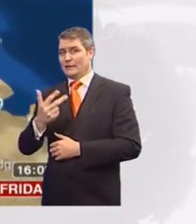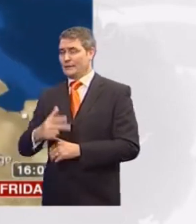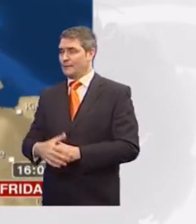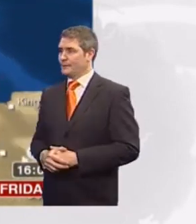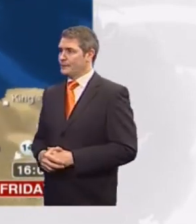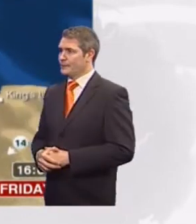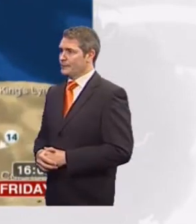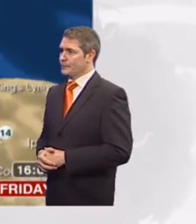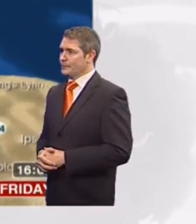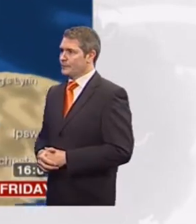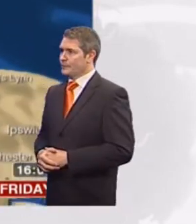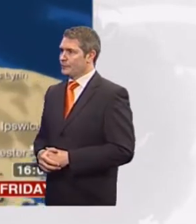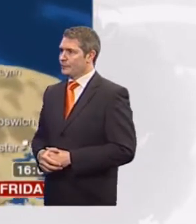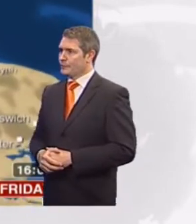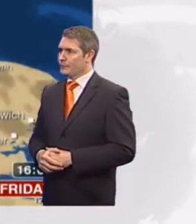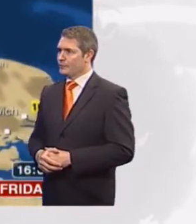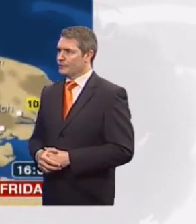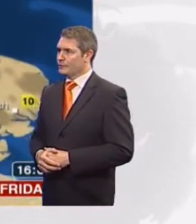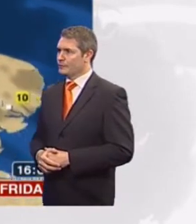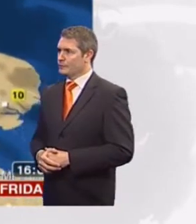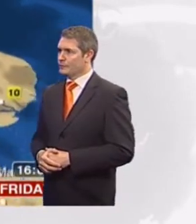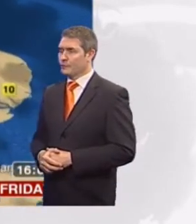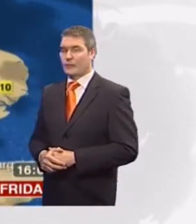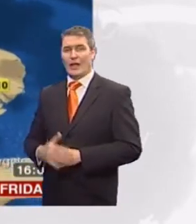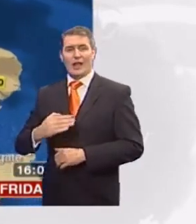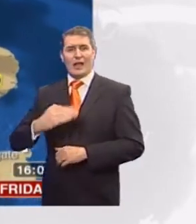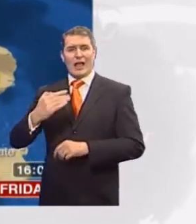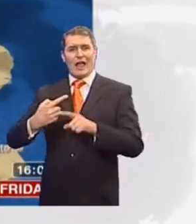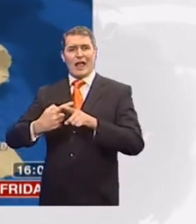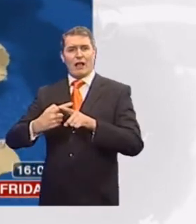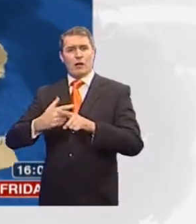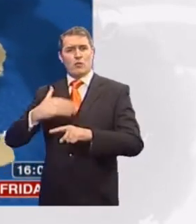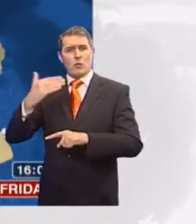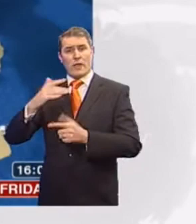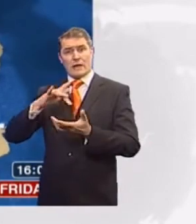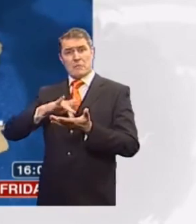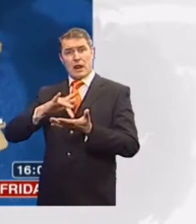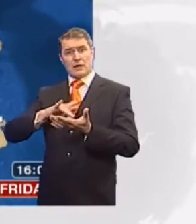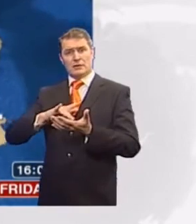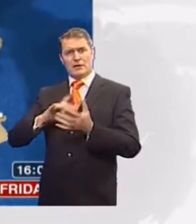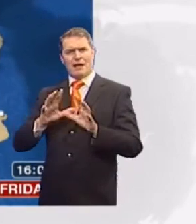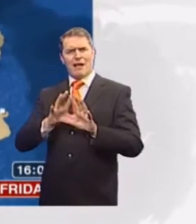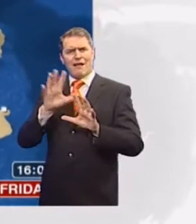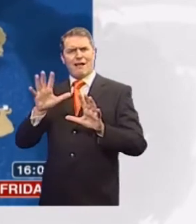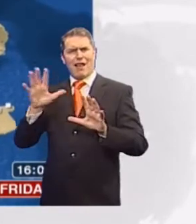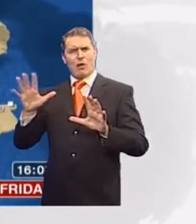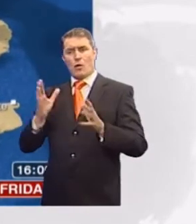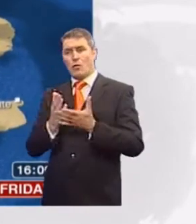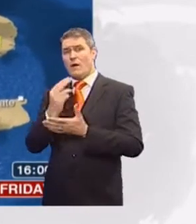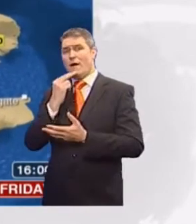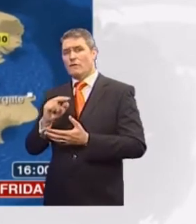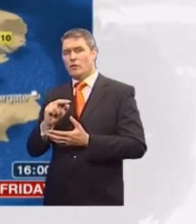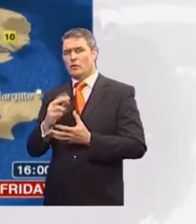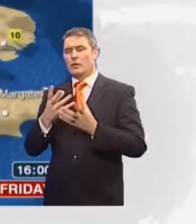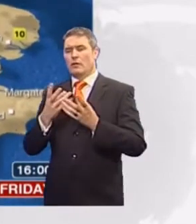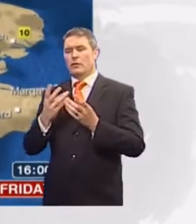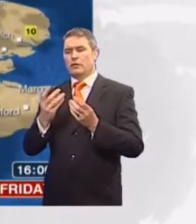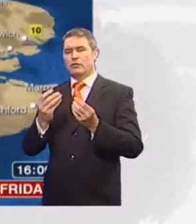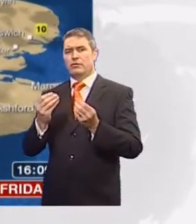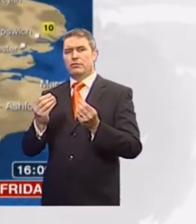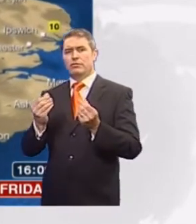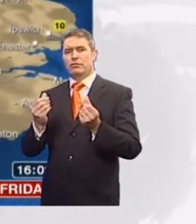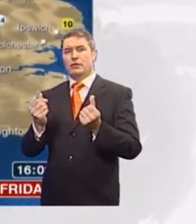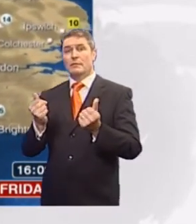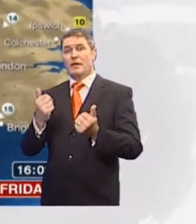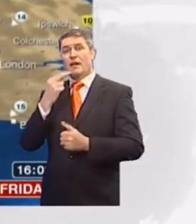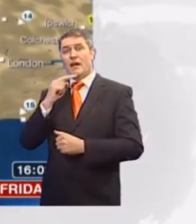is 64 in Fahrenheit. It's been cloudy so far across northern England and parts of the North Midlands, but that cloud will thin and break into the afternoon. So you can see by 4 o'clock there will be